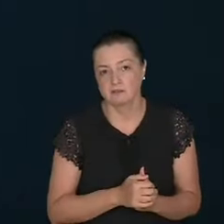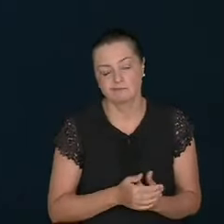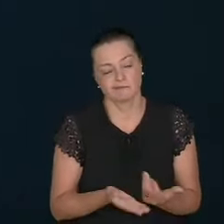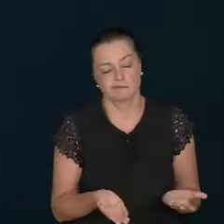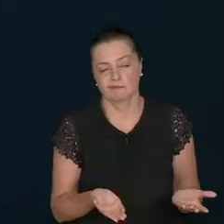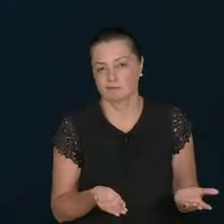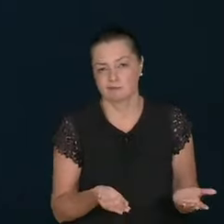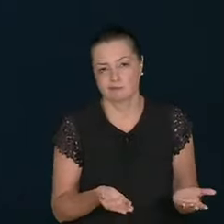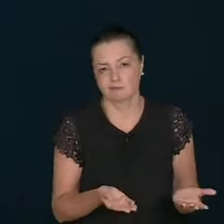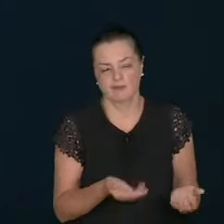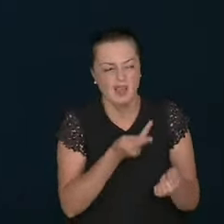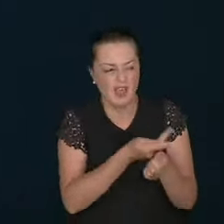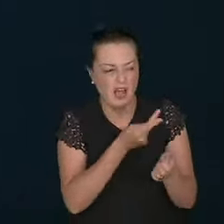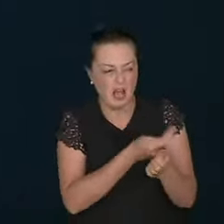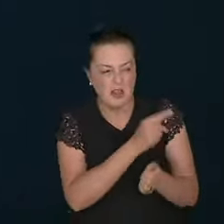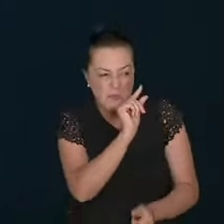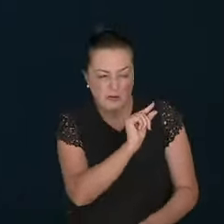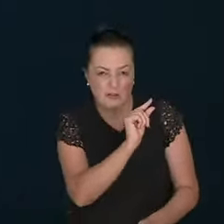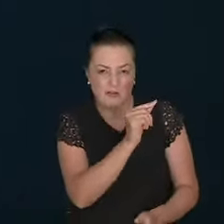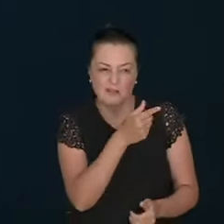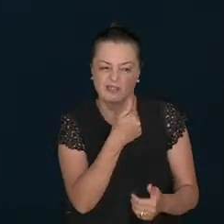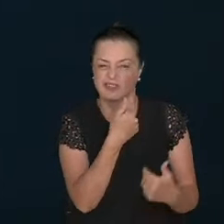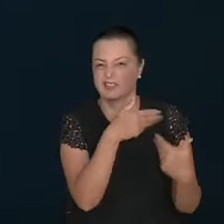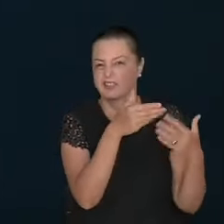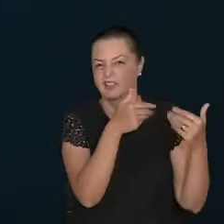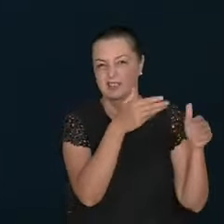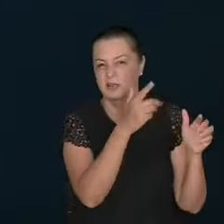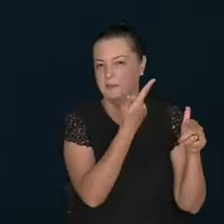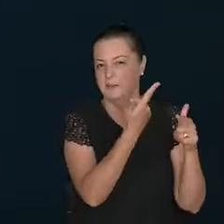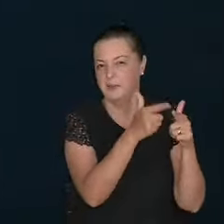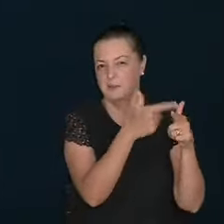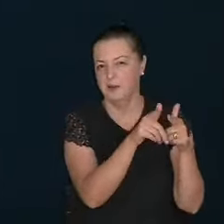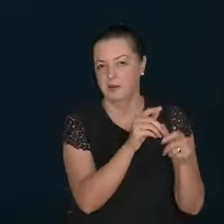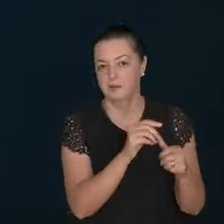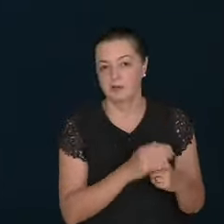It is. A small mistake. Over there. And they.